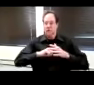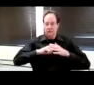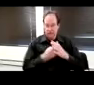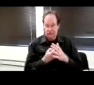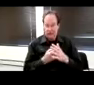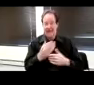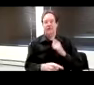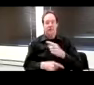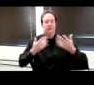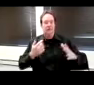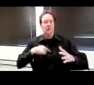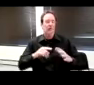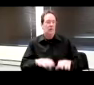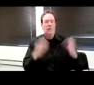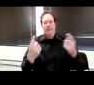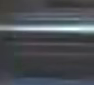she's done, we can take questions.